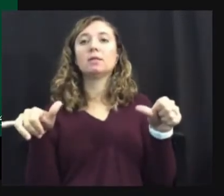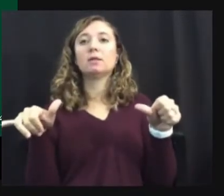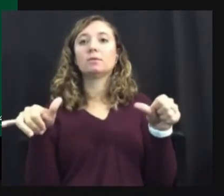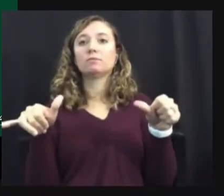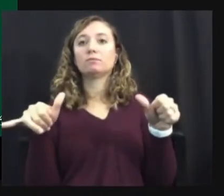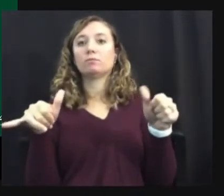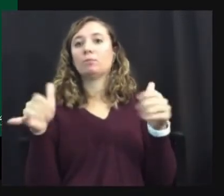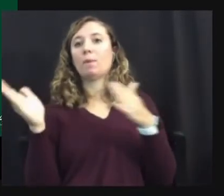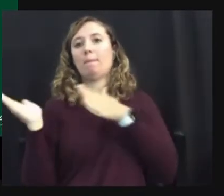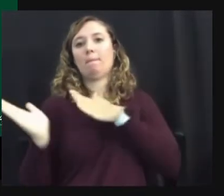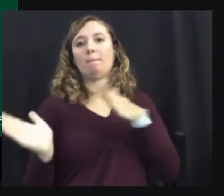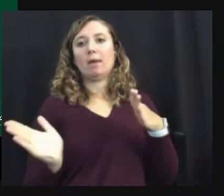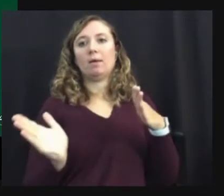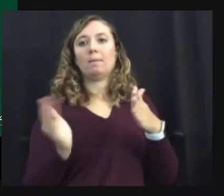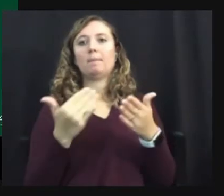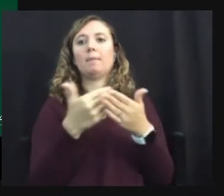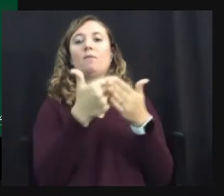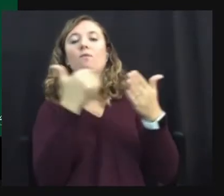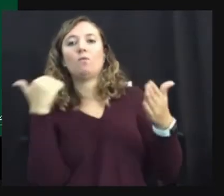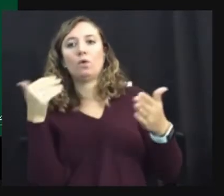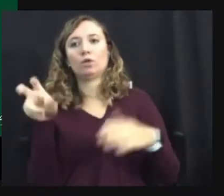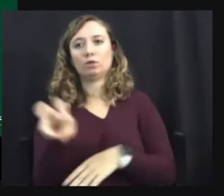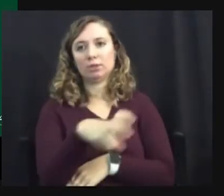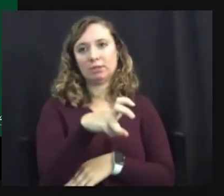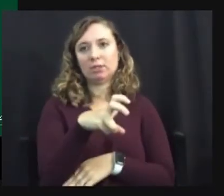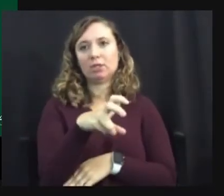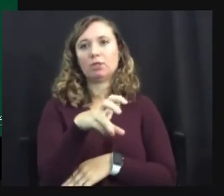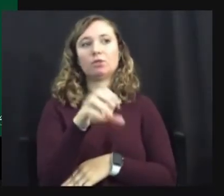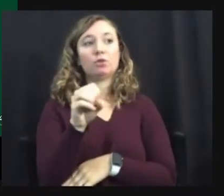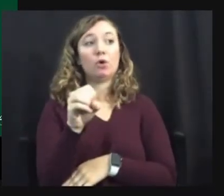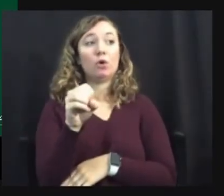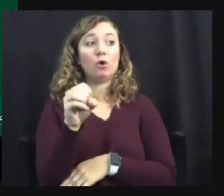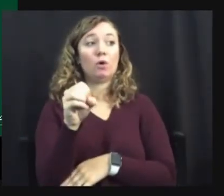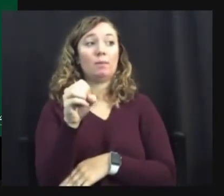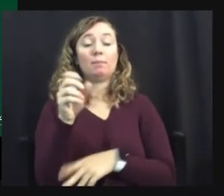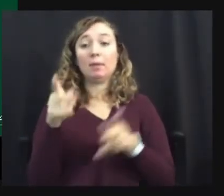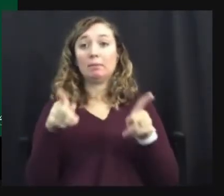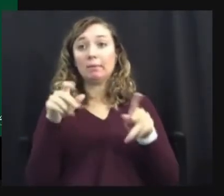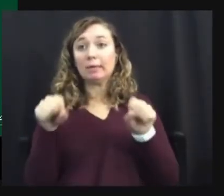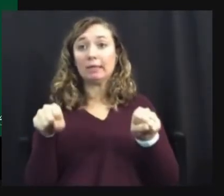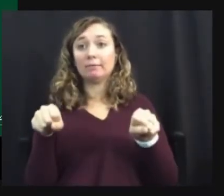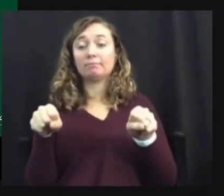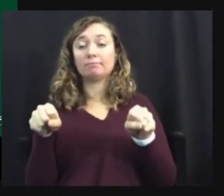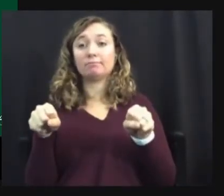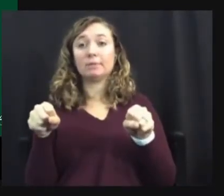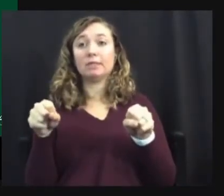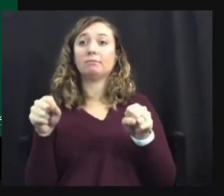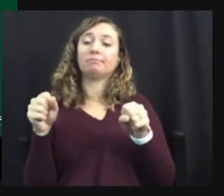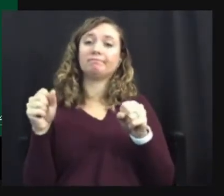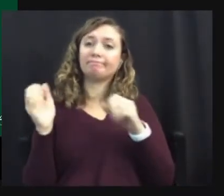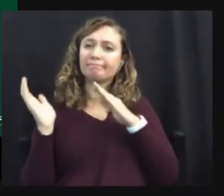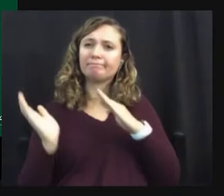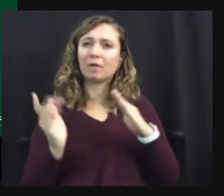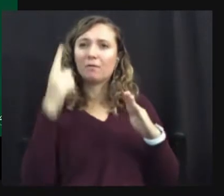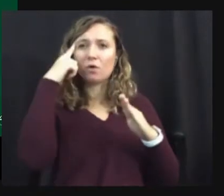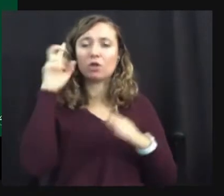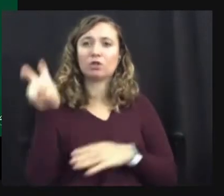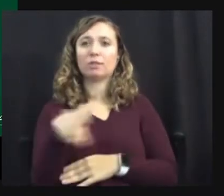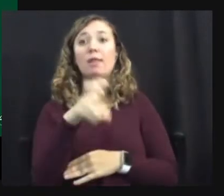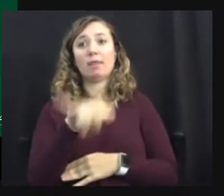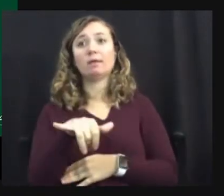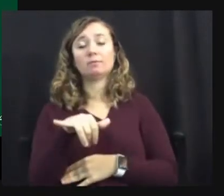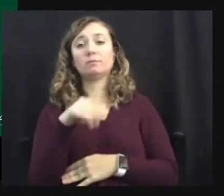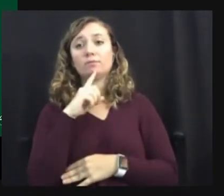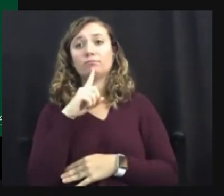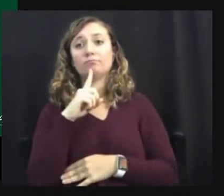transition so that folks can be a little bit more prepared for the transition. And this is particularly useful for